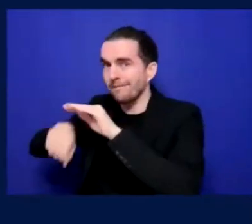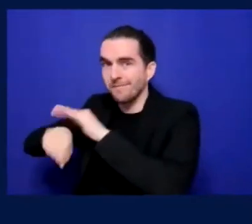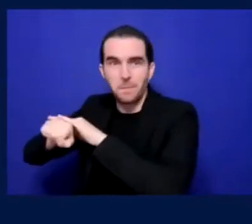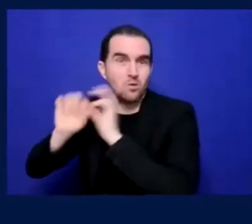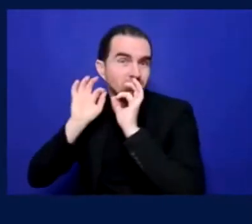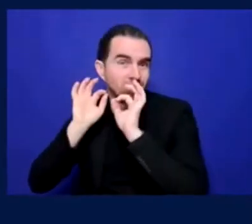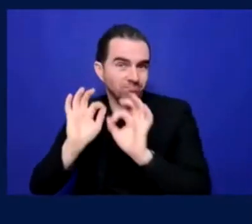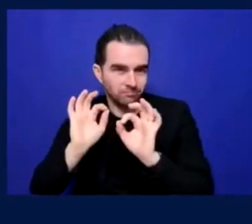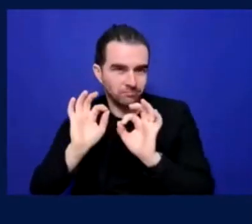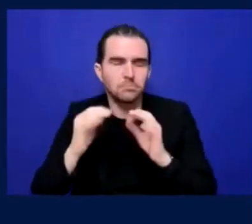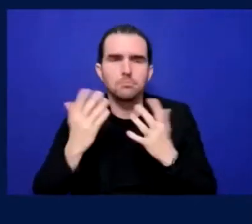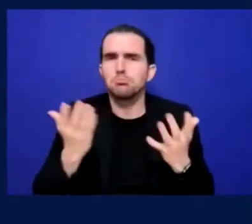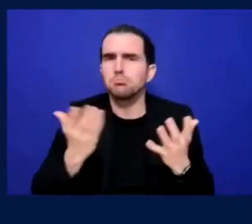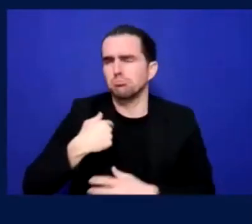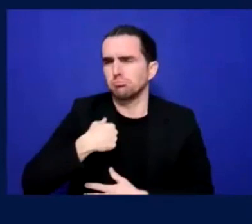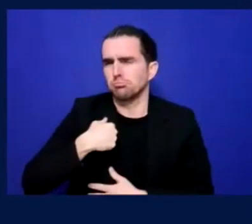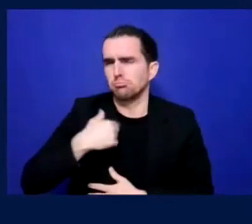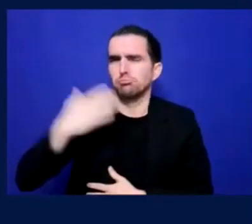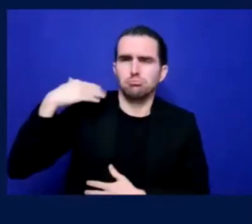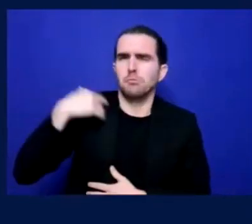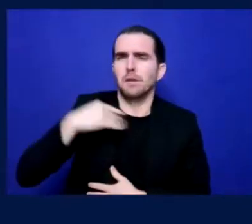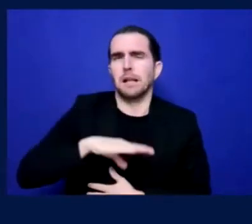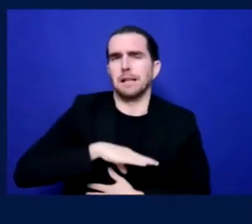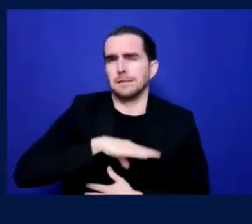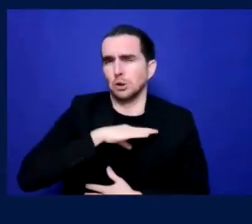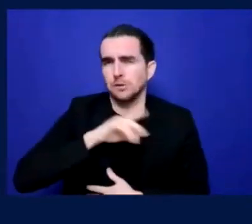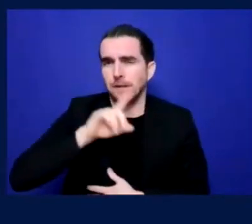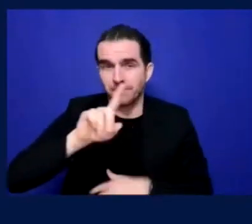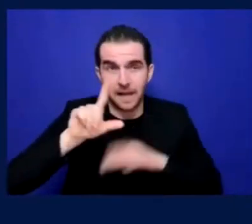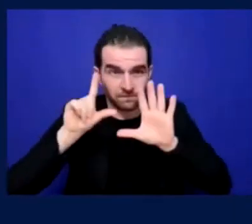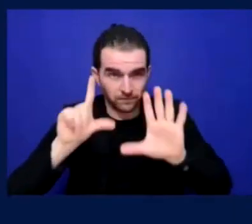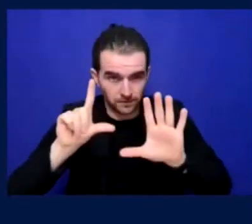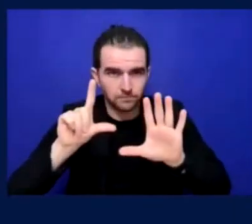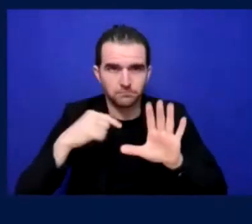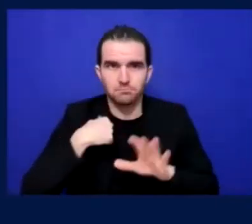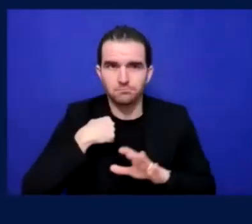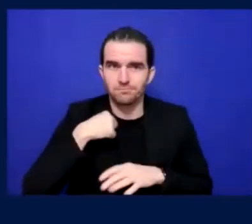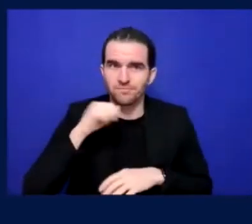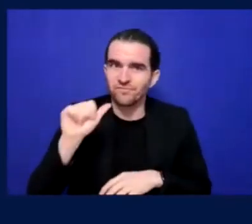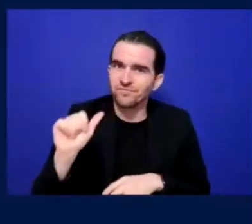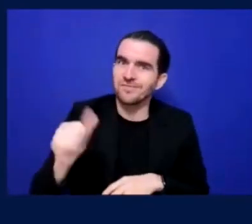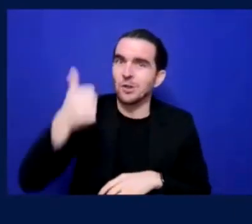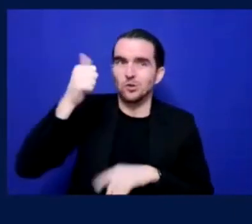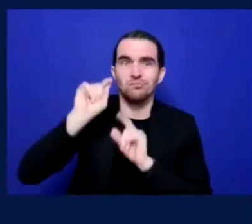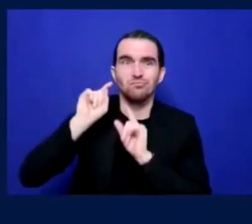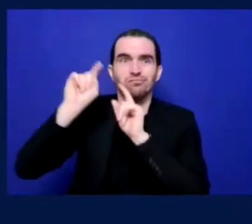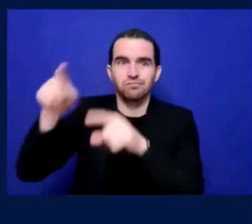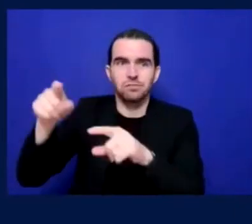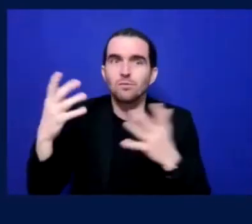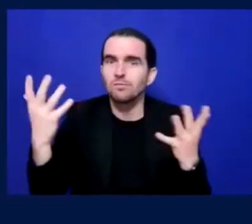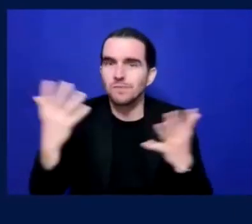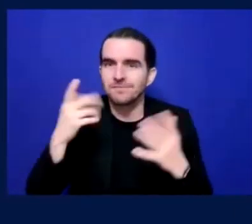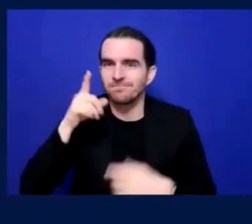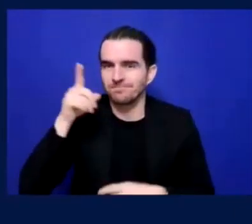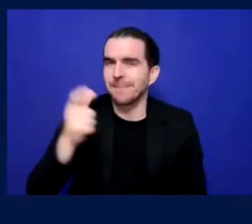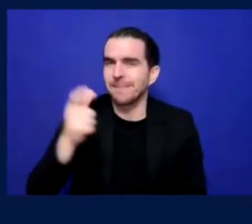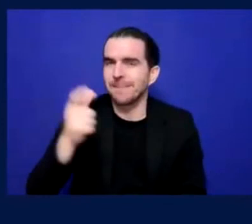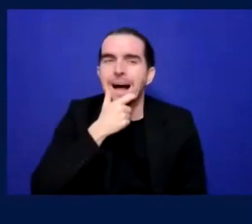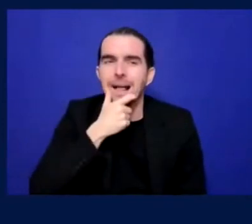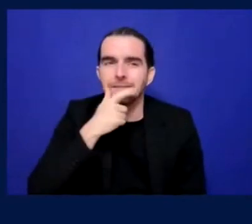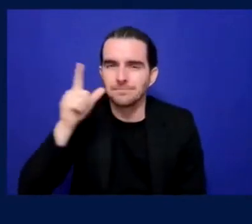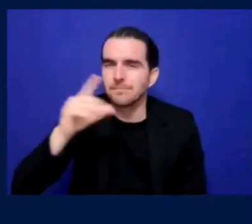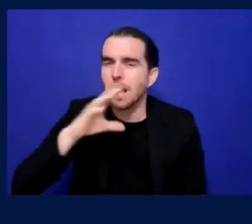in the same age, uh, I went to Turkey and, uh, faced a lot of barriers there, but I met